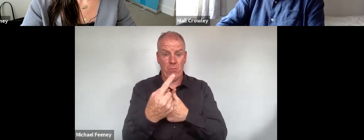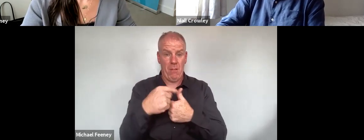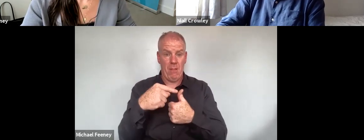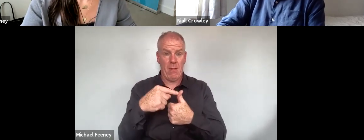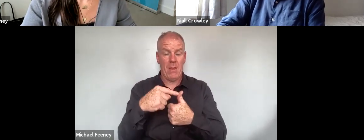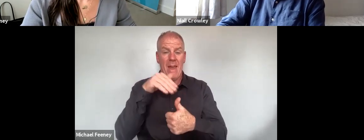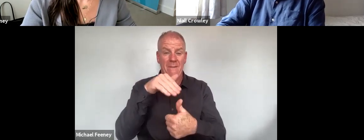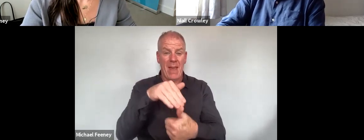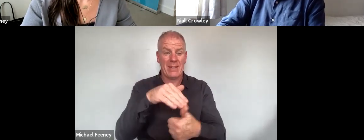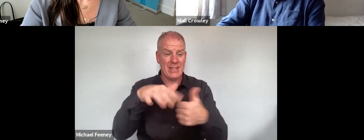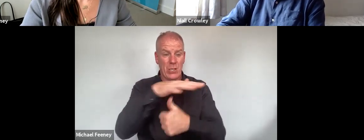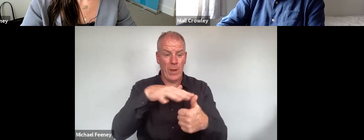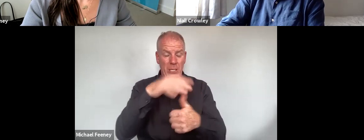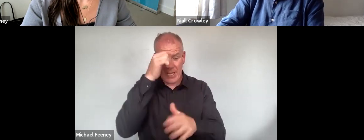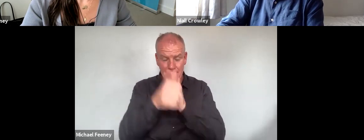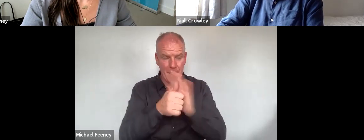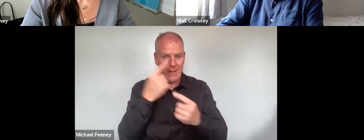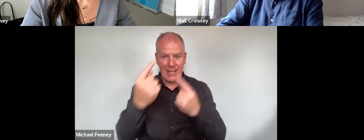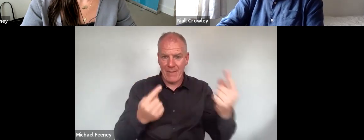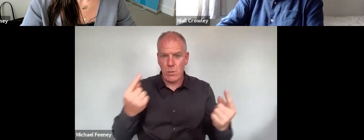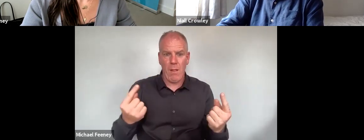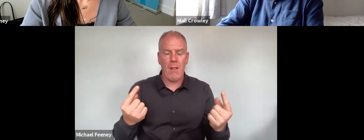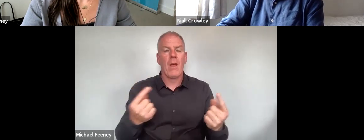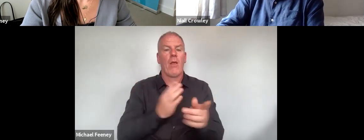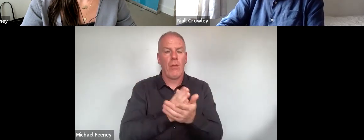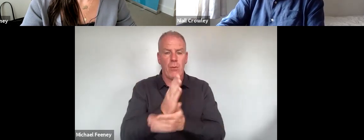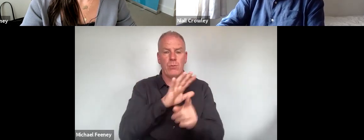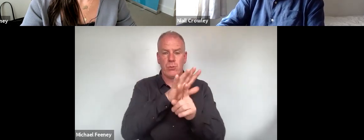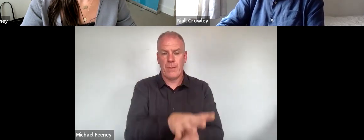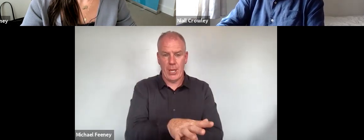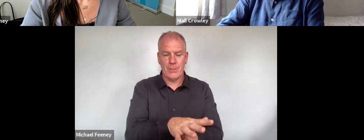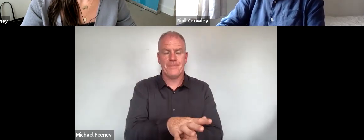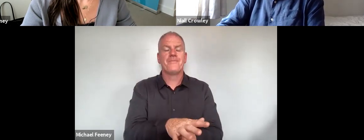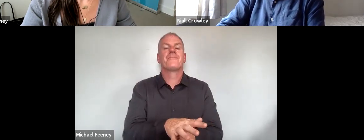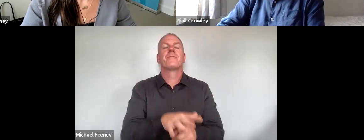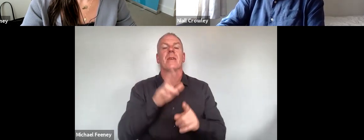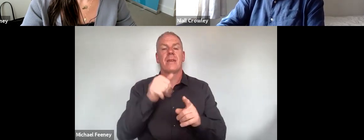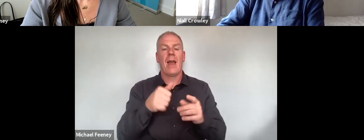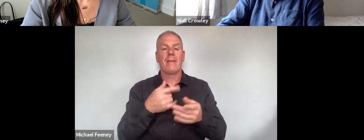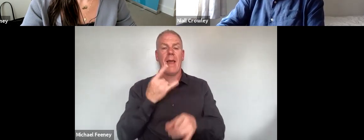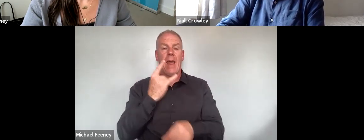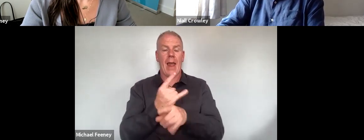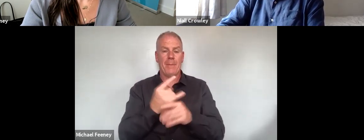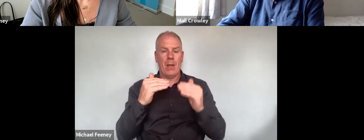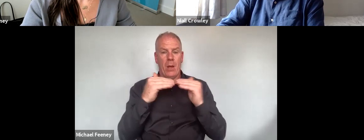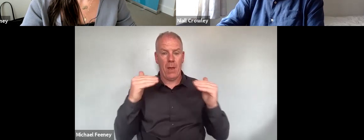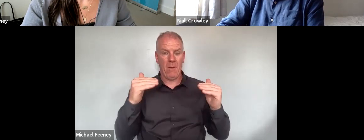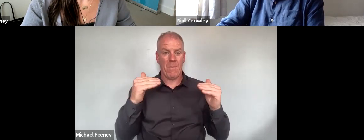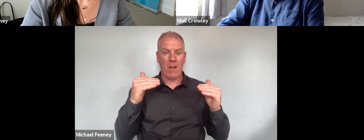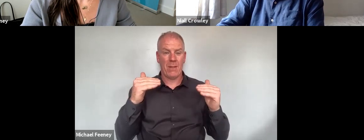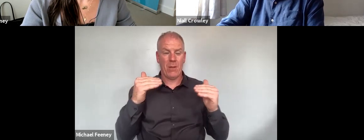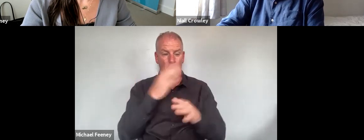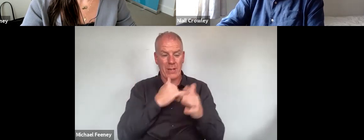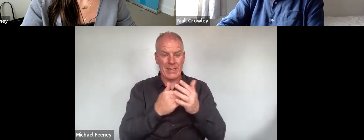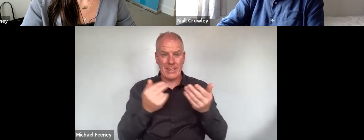impacting on the situation and experience of people subjected to discrimination, which is achieved through equality body litigation and provision